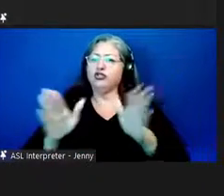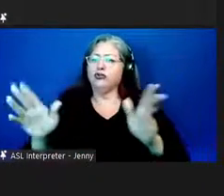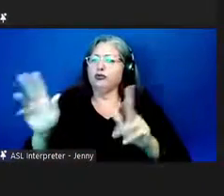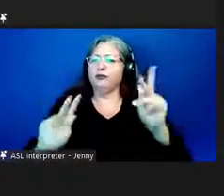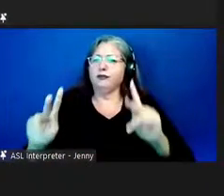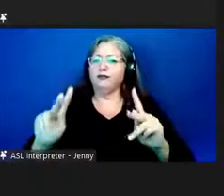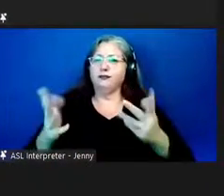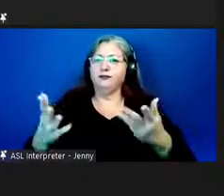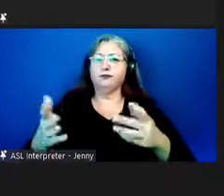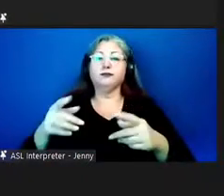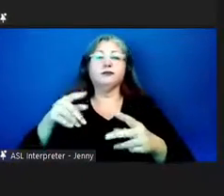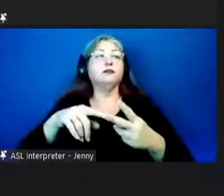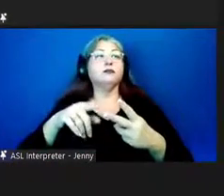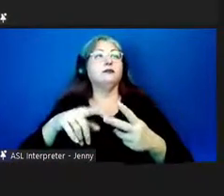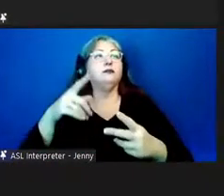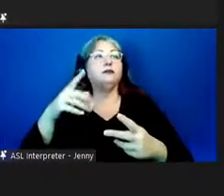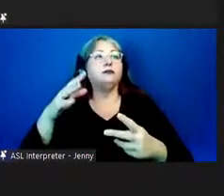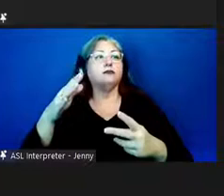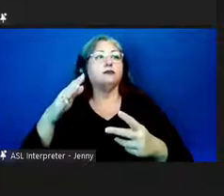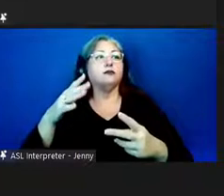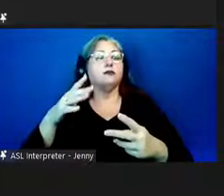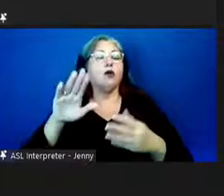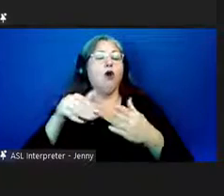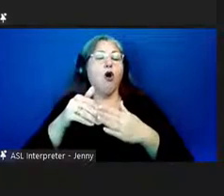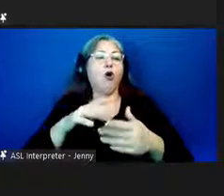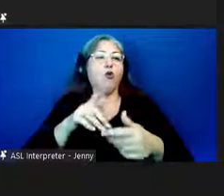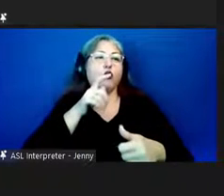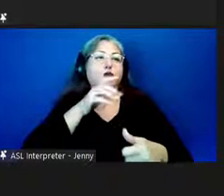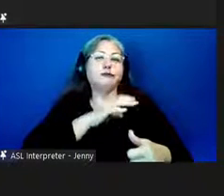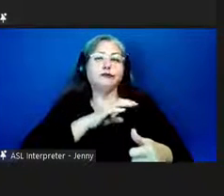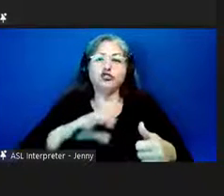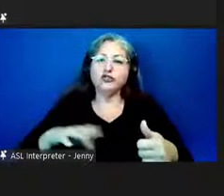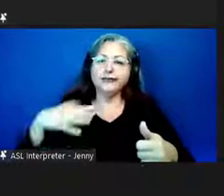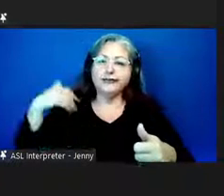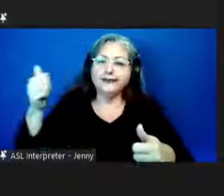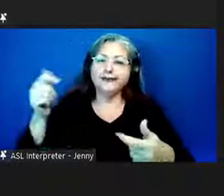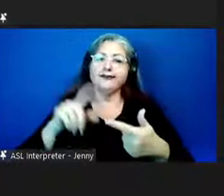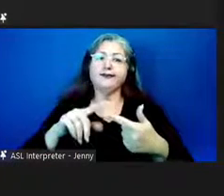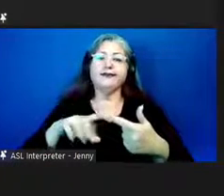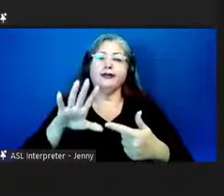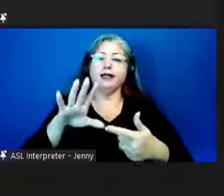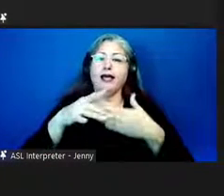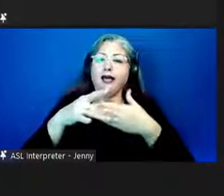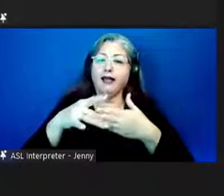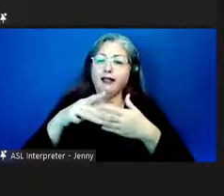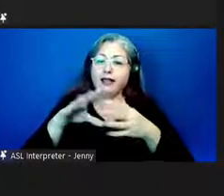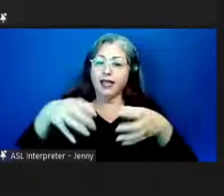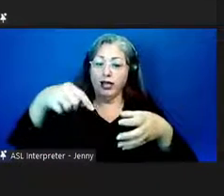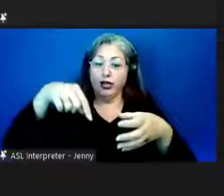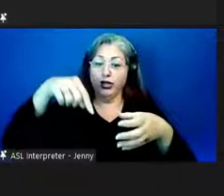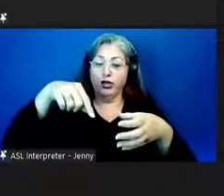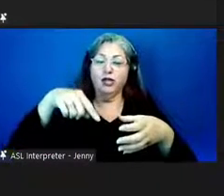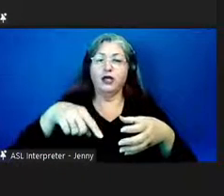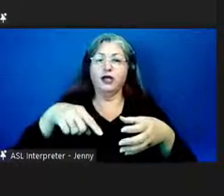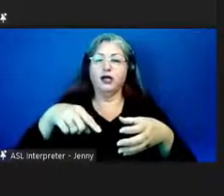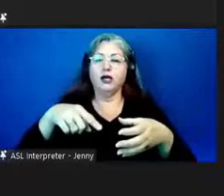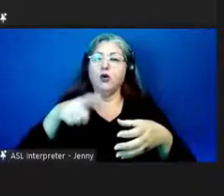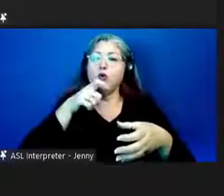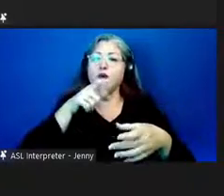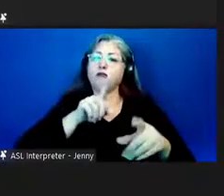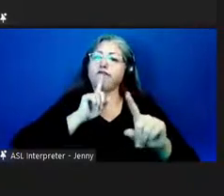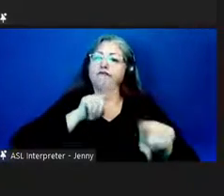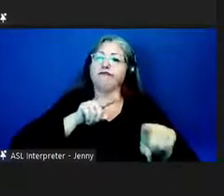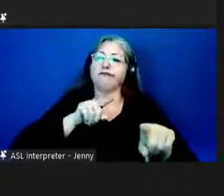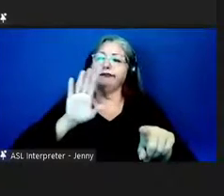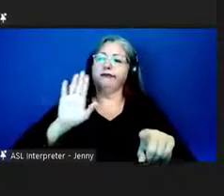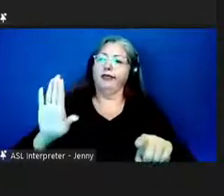among the uh the chiefs and the leaders of the time they they designated their